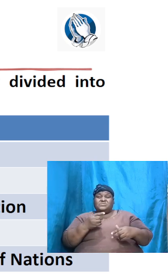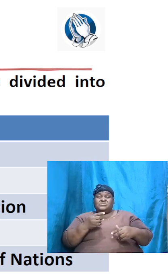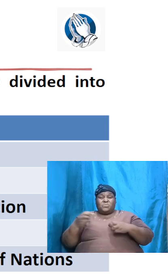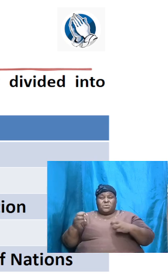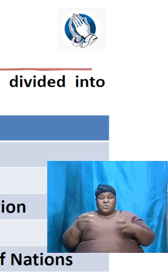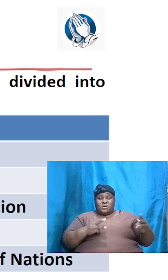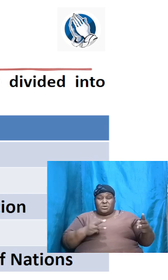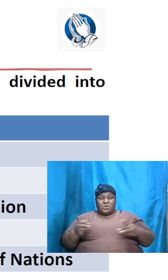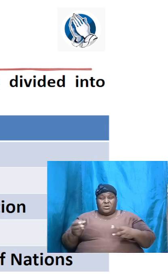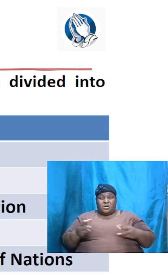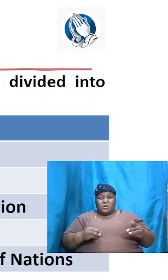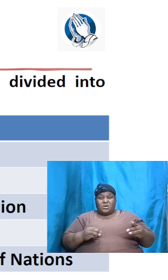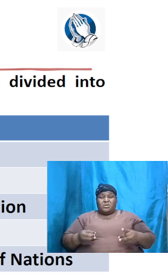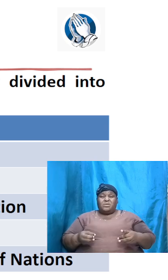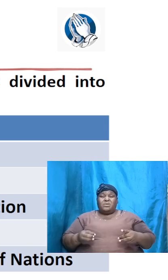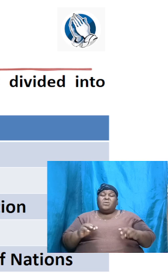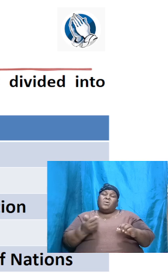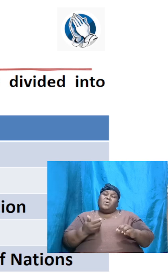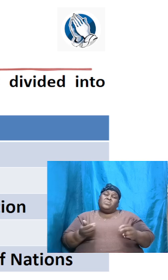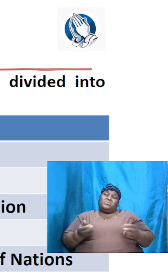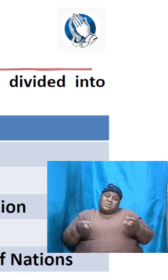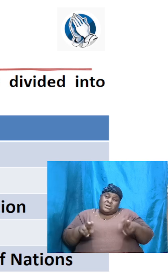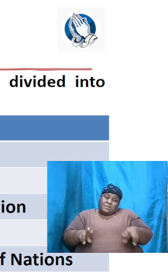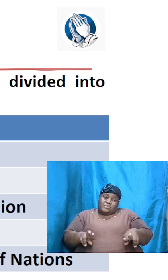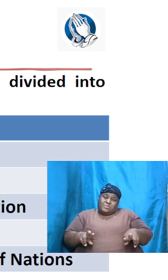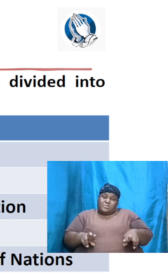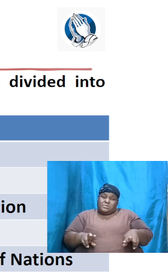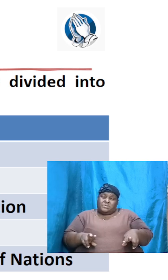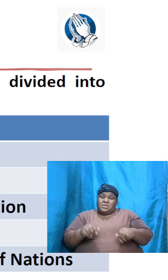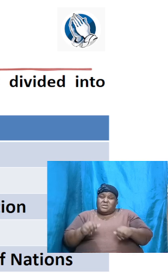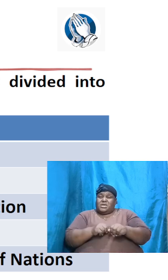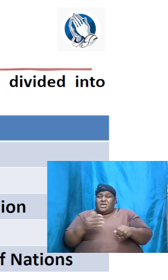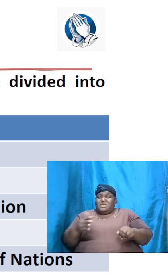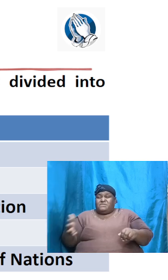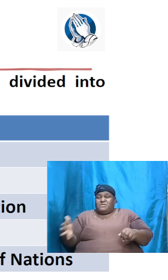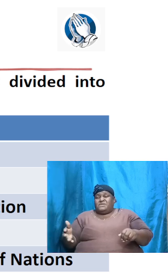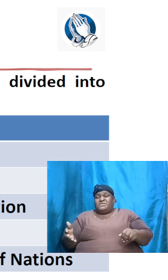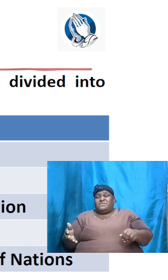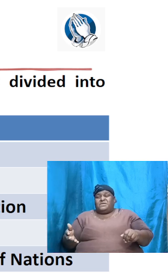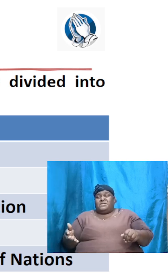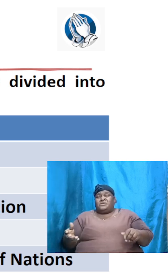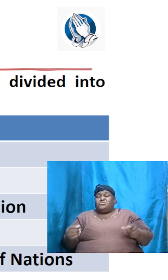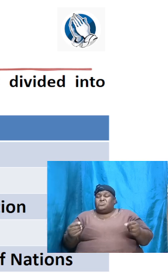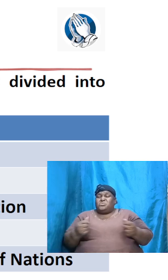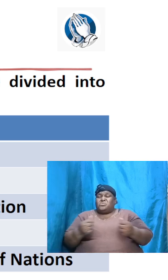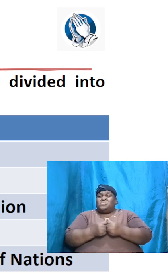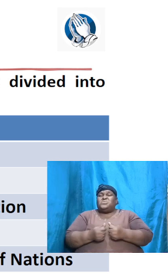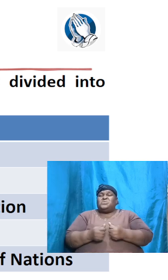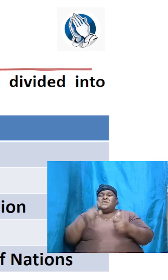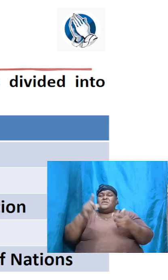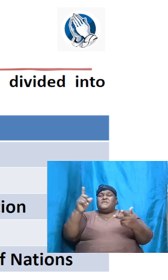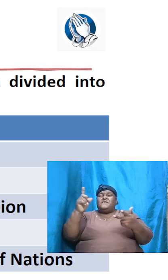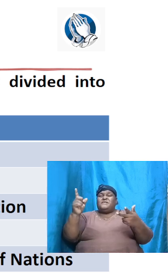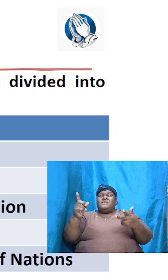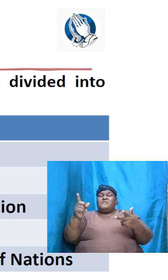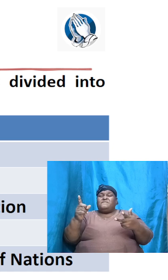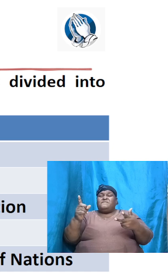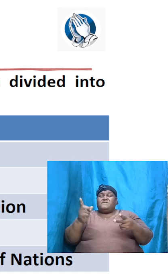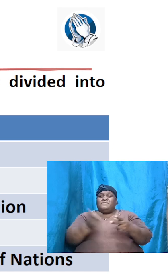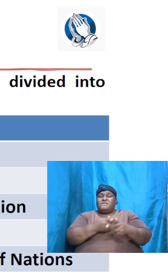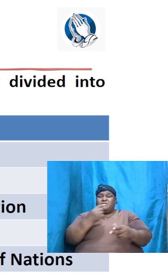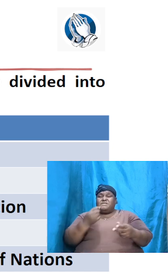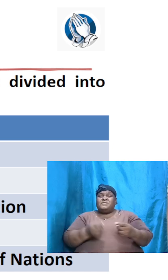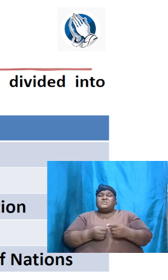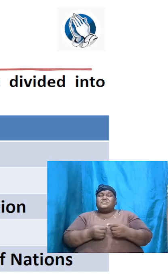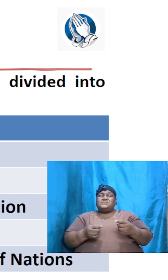you know, how it came about and everything that had to do with the first civilization. And of course, we did say that things got